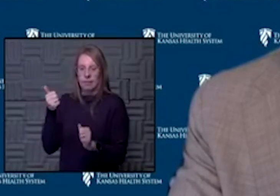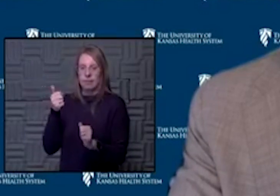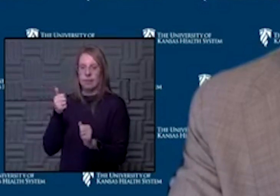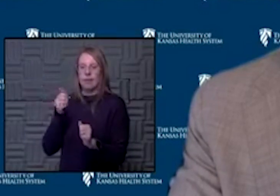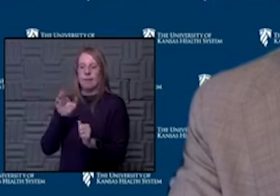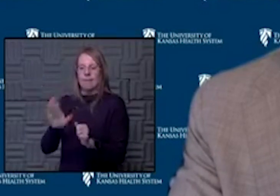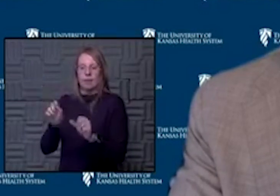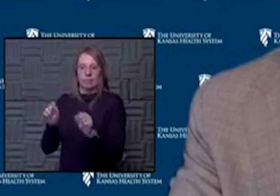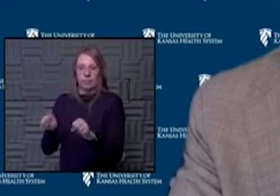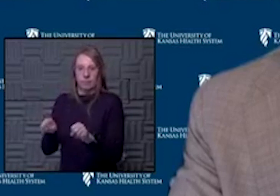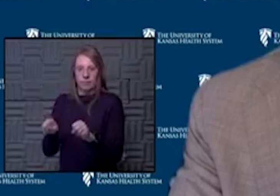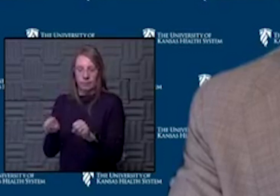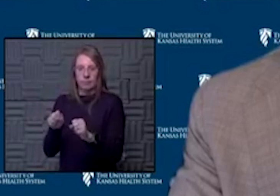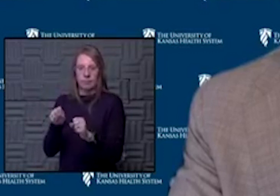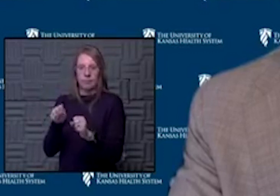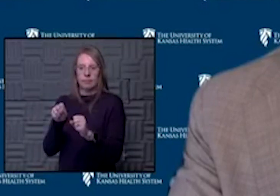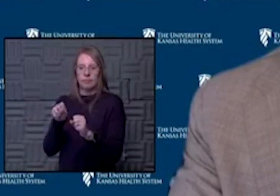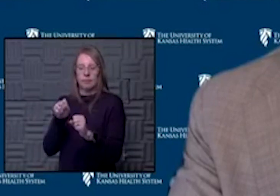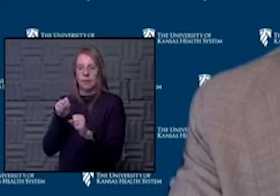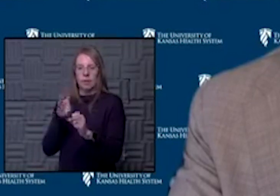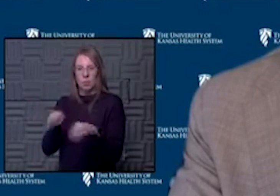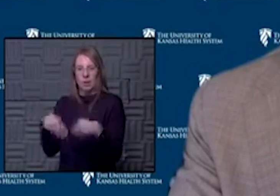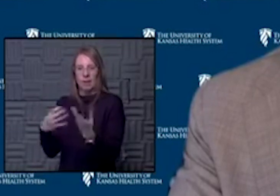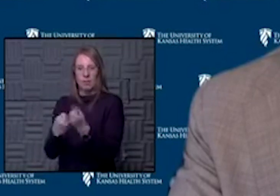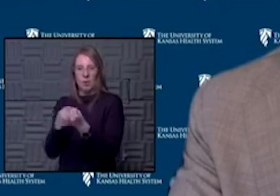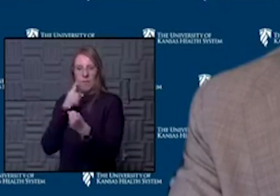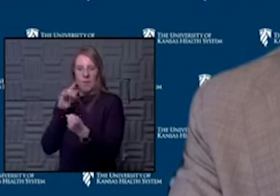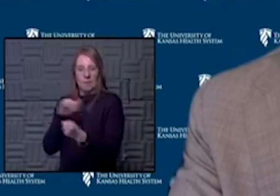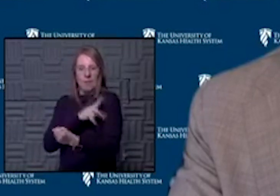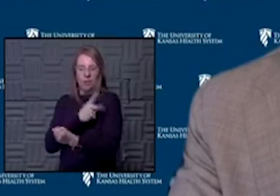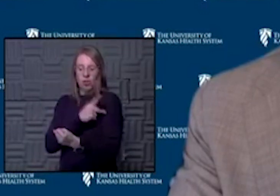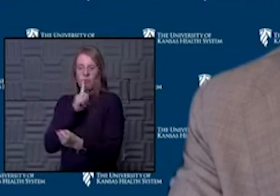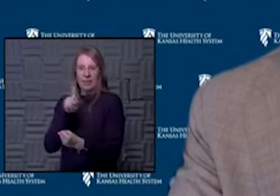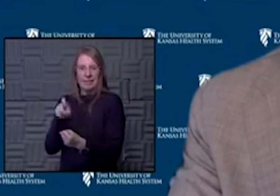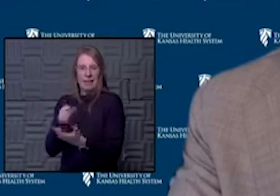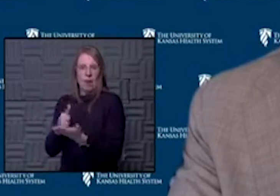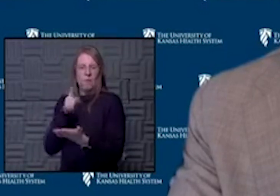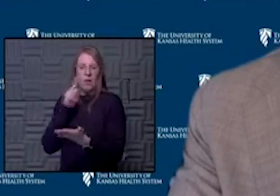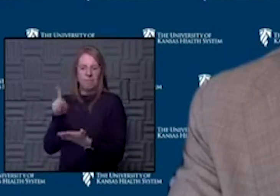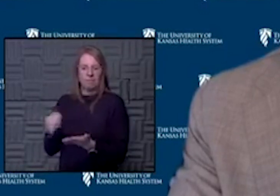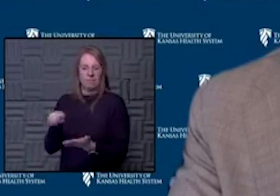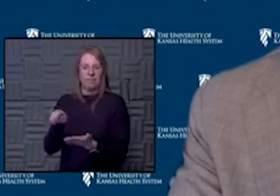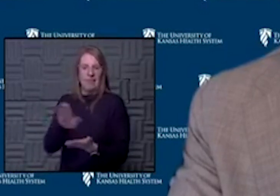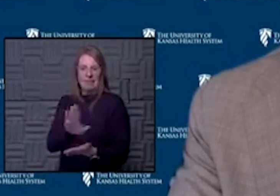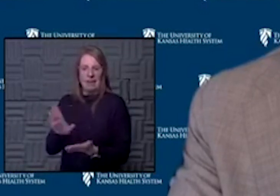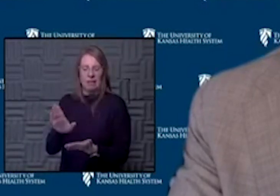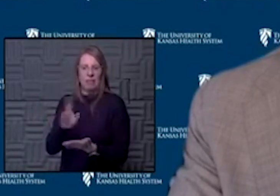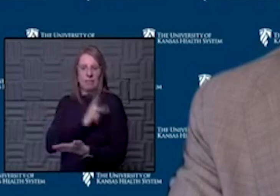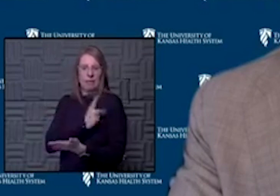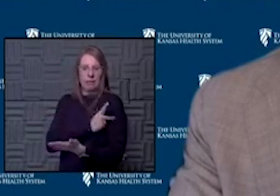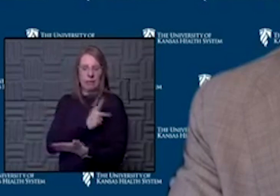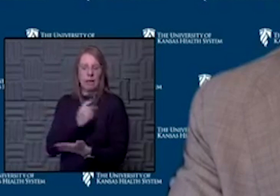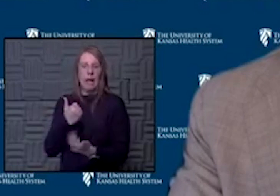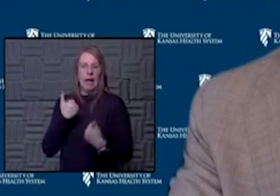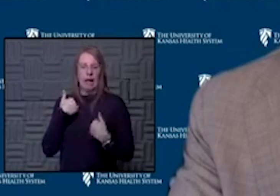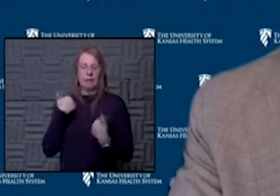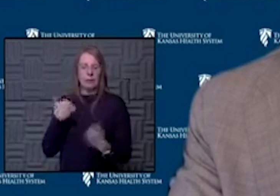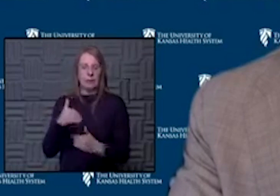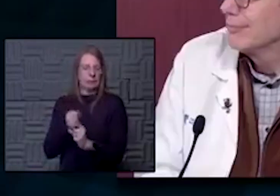and capability in the hospital they're in. Um, and they really need help for their patients who, who have an acute and critical need.